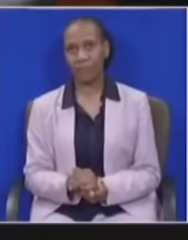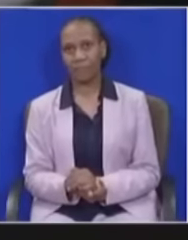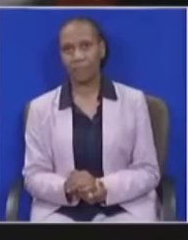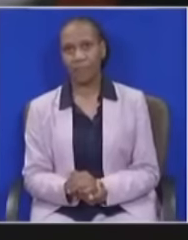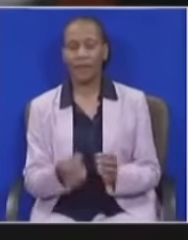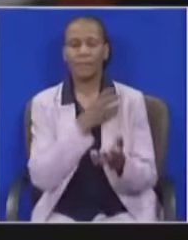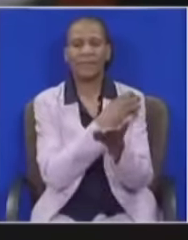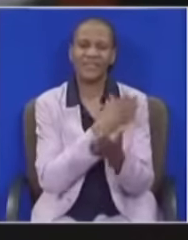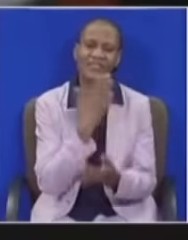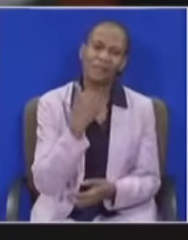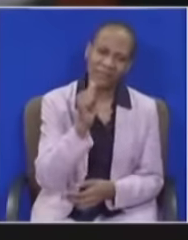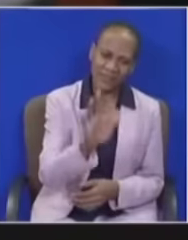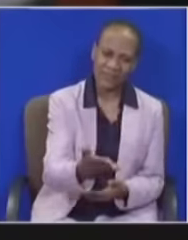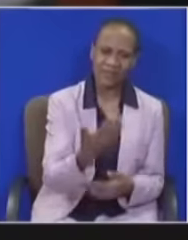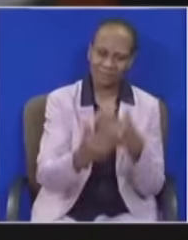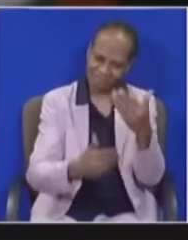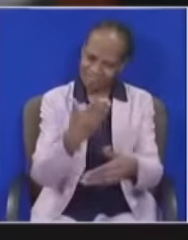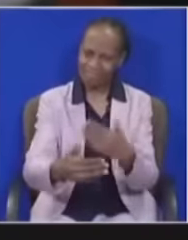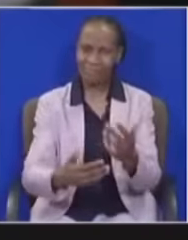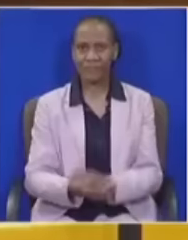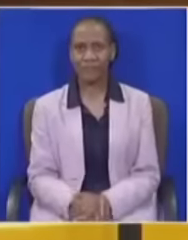Honorable Minister, please proceed with your debate.